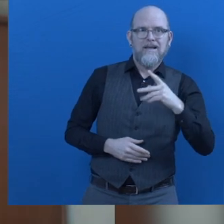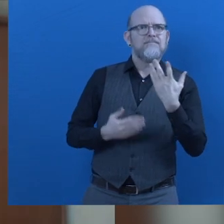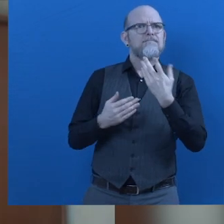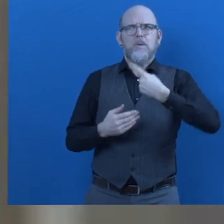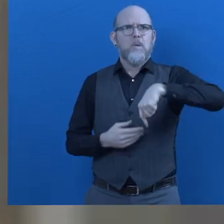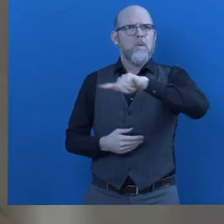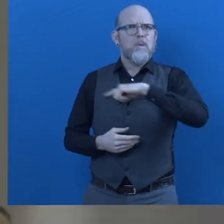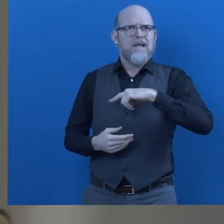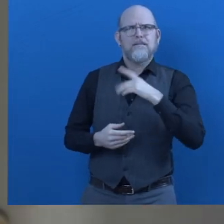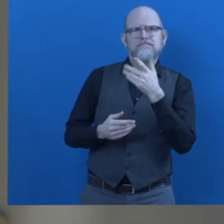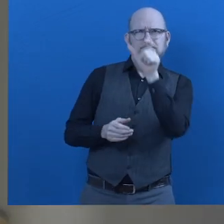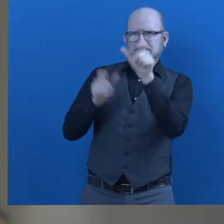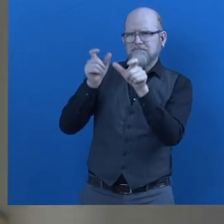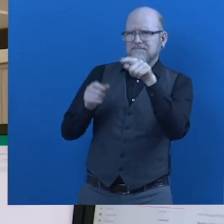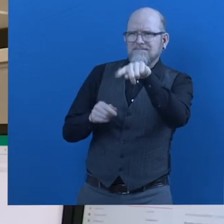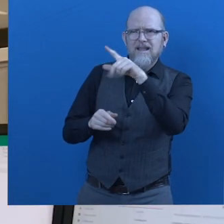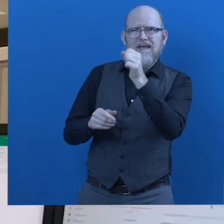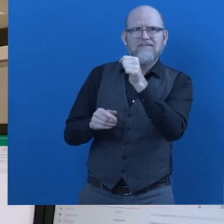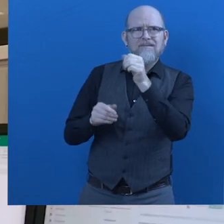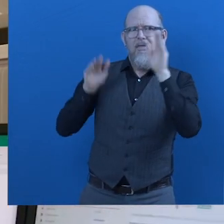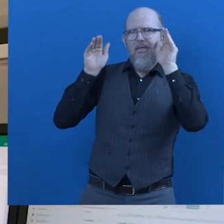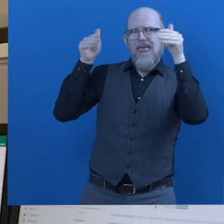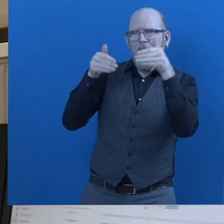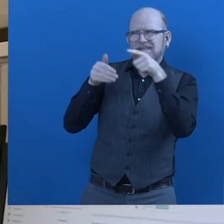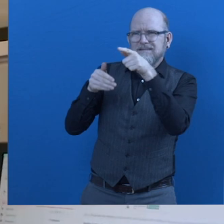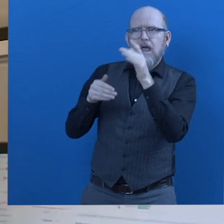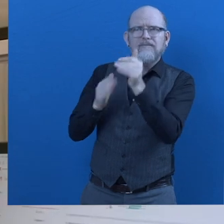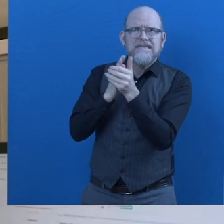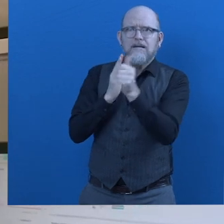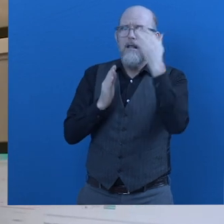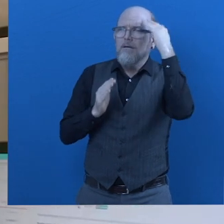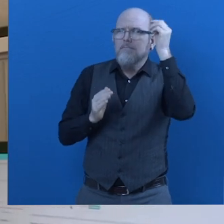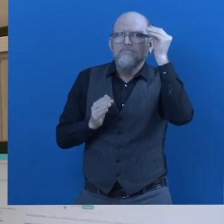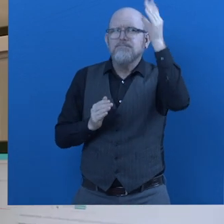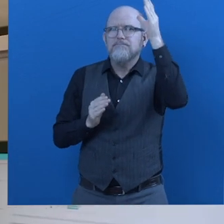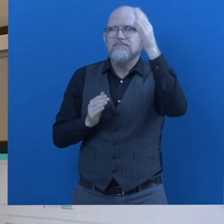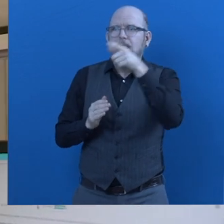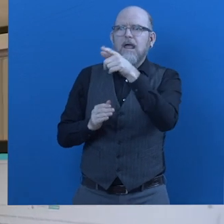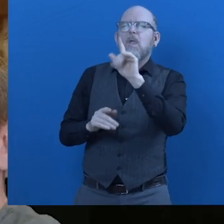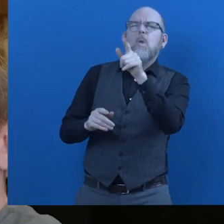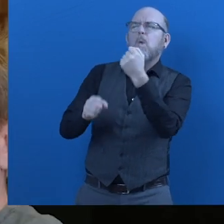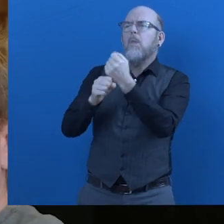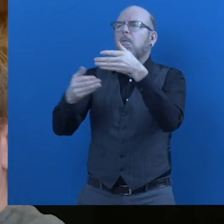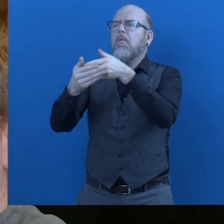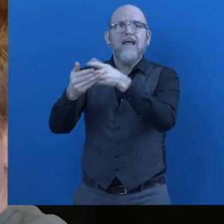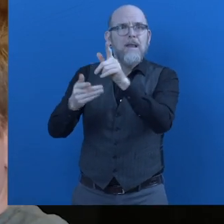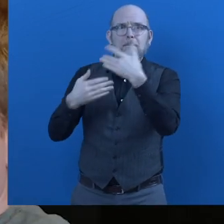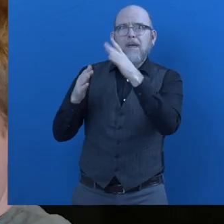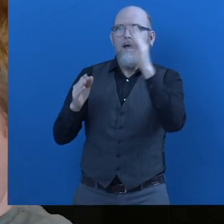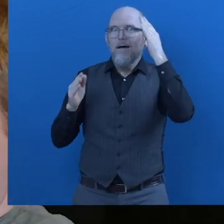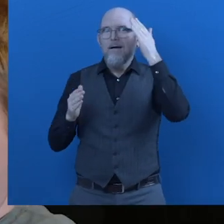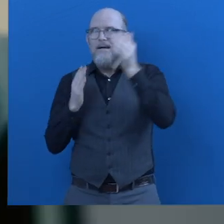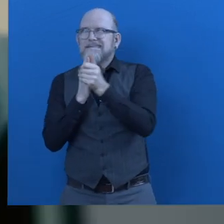talents of people with an autism spectrum profile instead of limitations. And we combine this